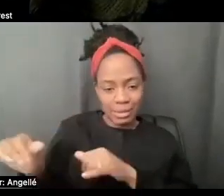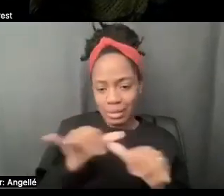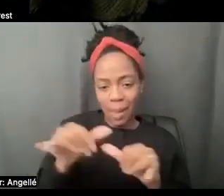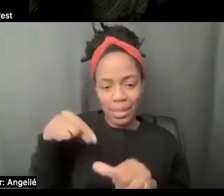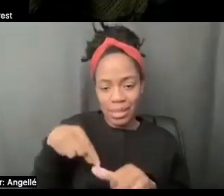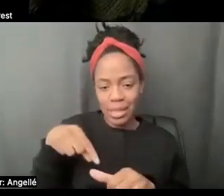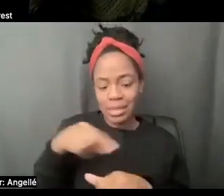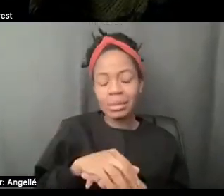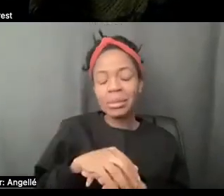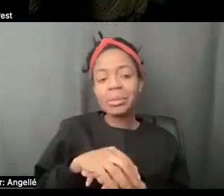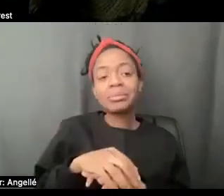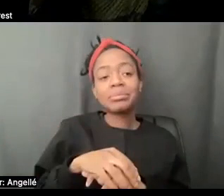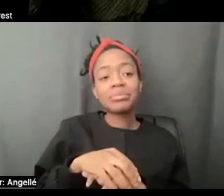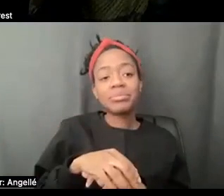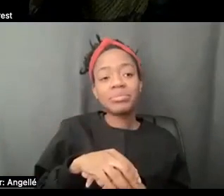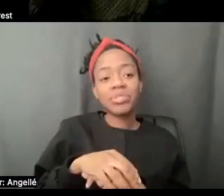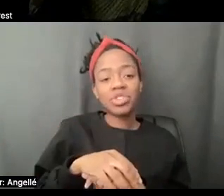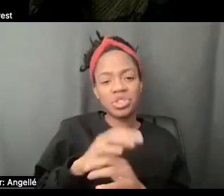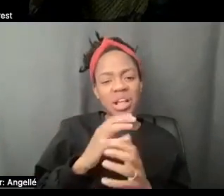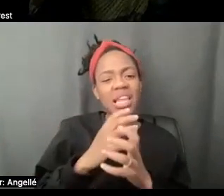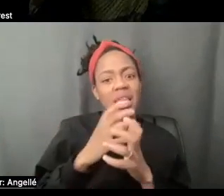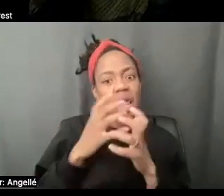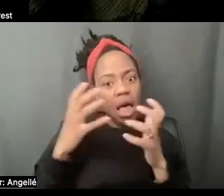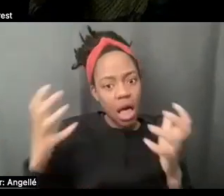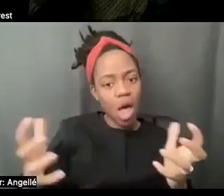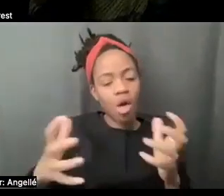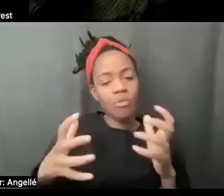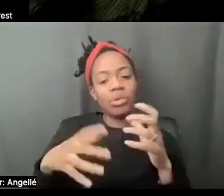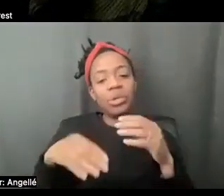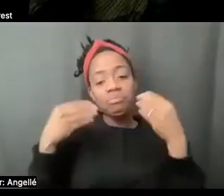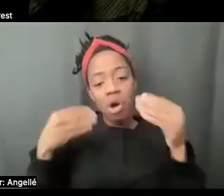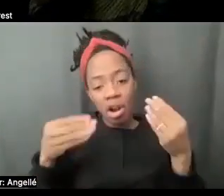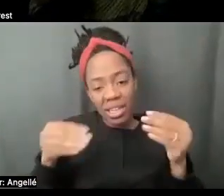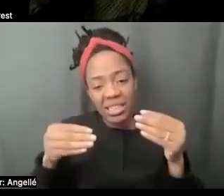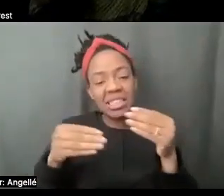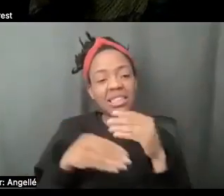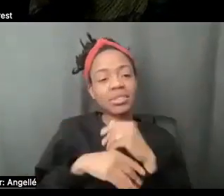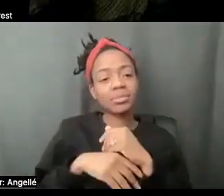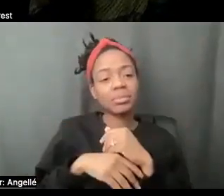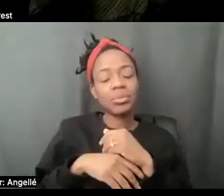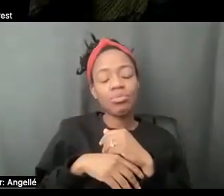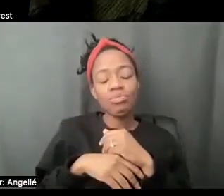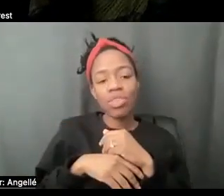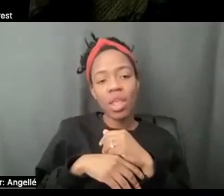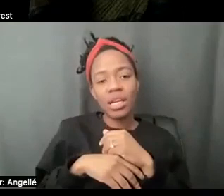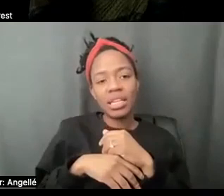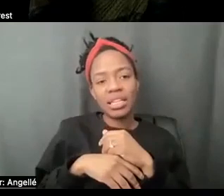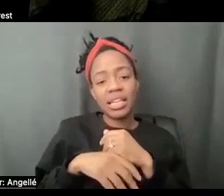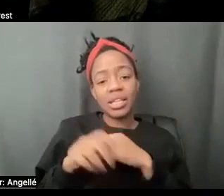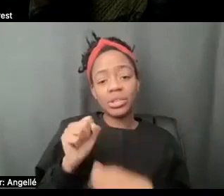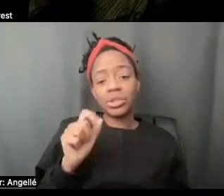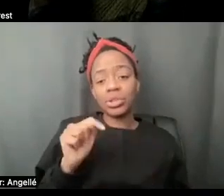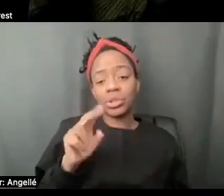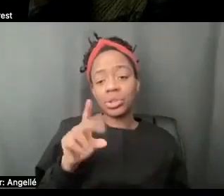And there's, there's a lot of noise to cut through them and there's a lot of marketing and that's, you know, there are studios and,